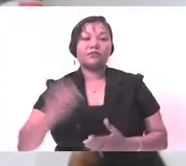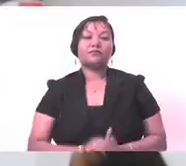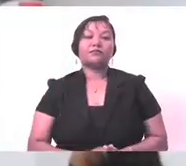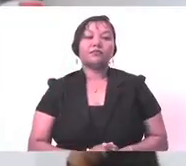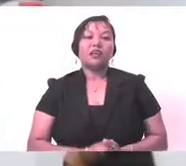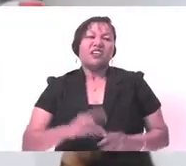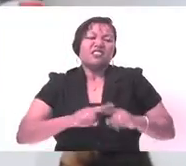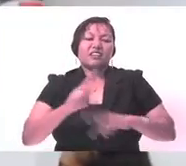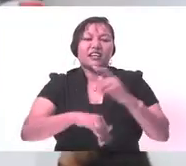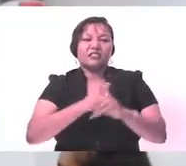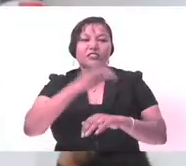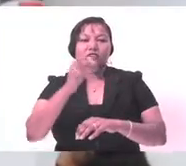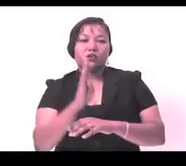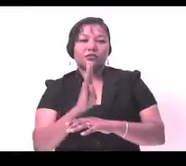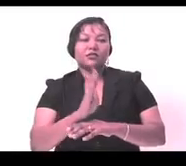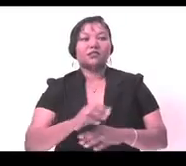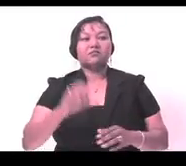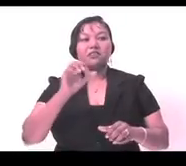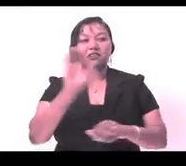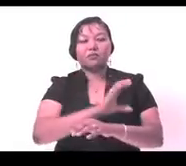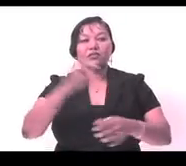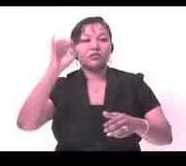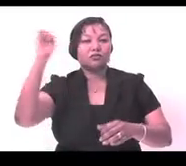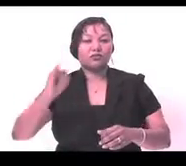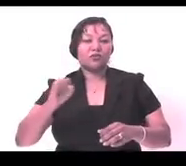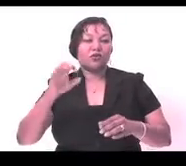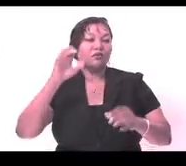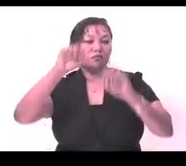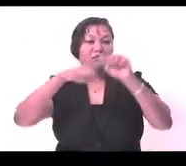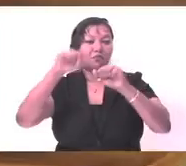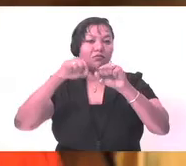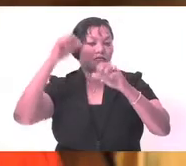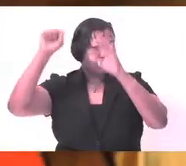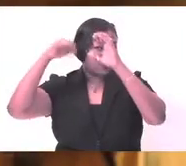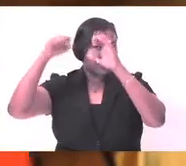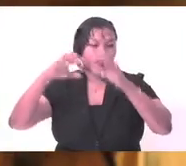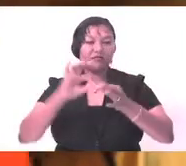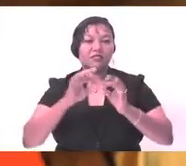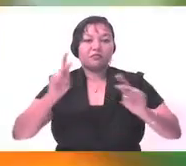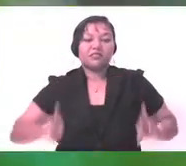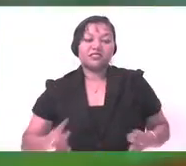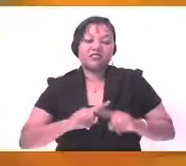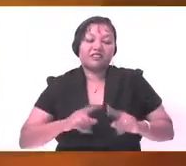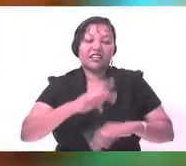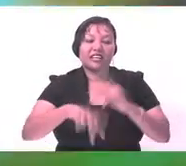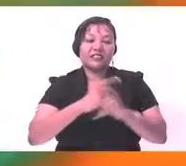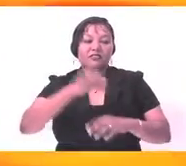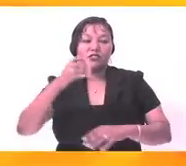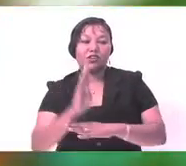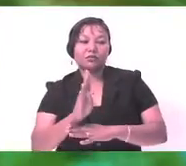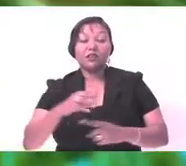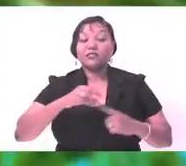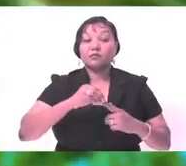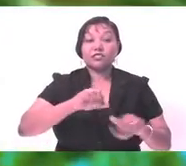You can work as a graphic artist, you can work as an animator, and within the animation field there